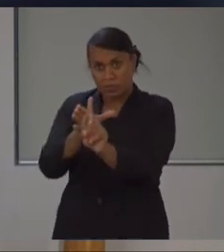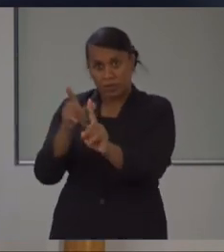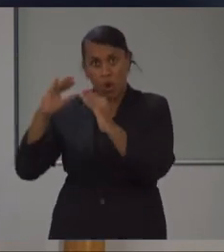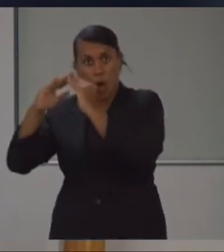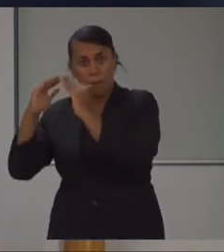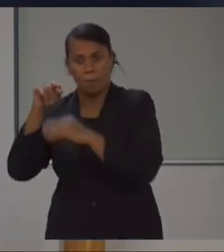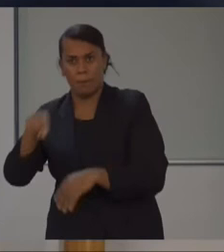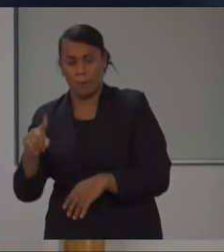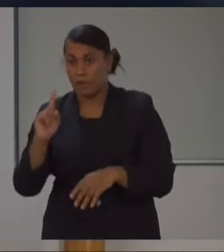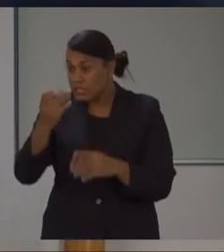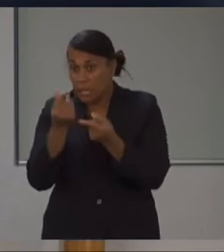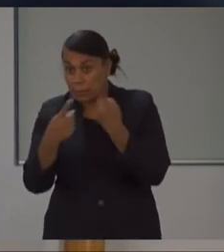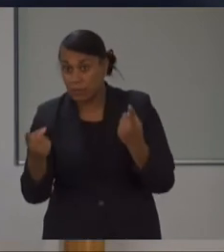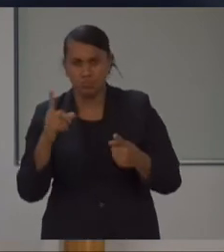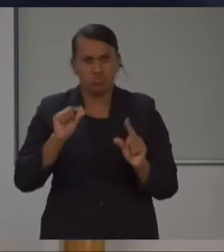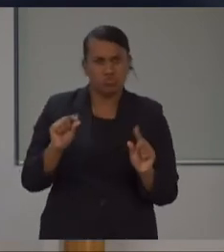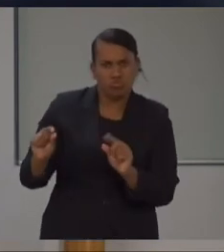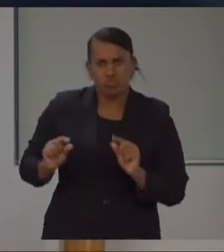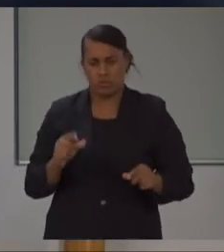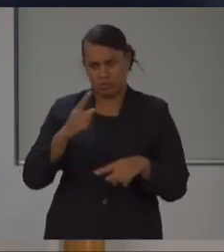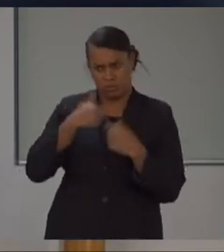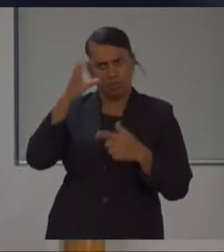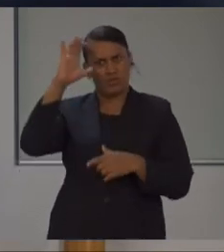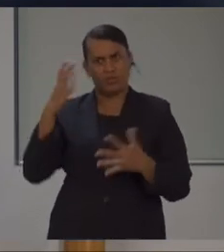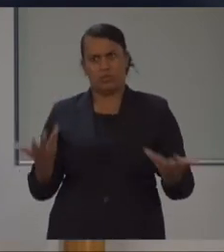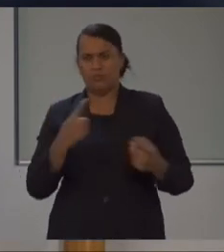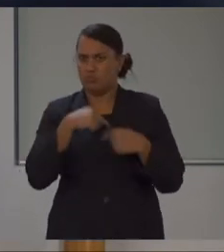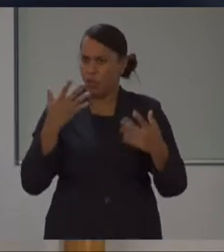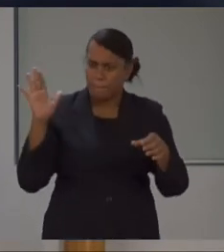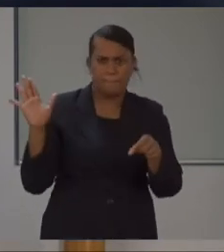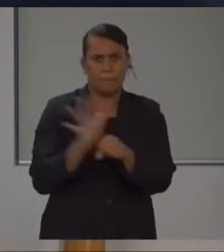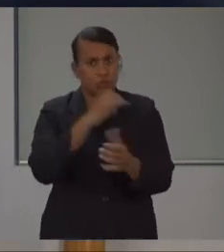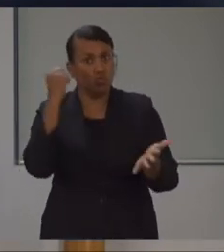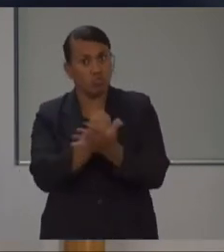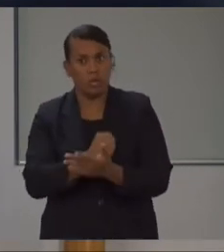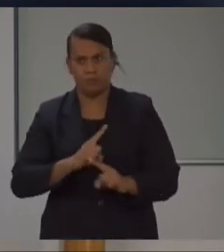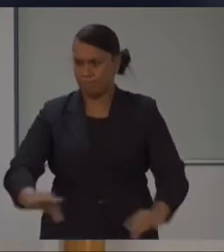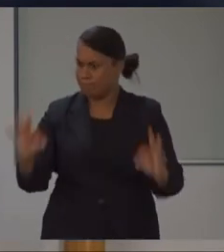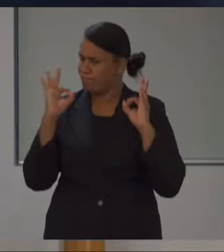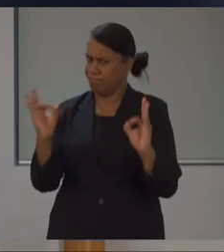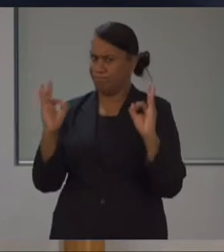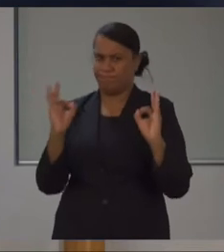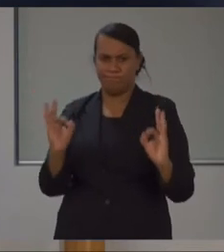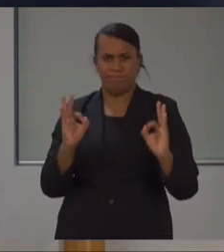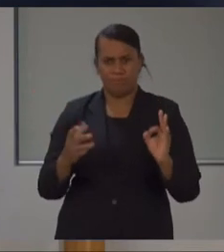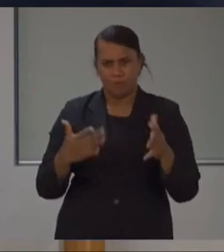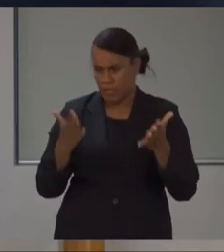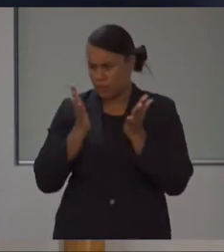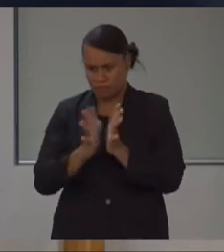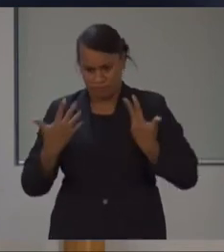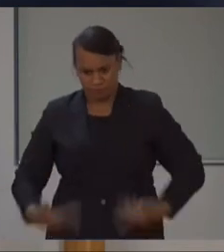something that we have done as a country because we want to be really sure that those who have recovered and have gone home